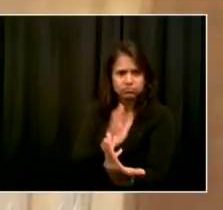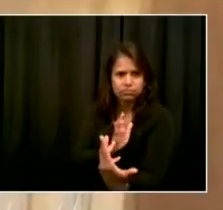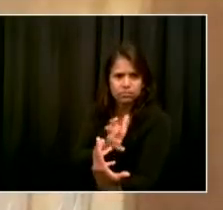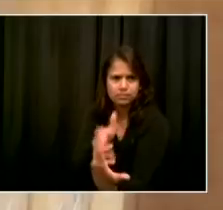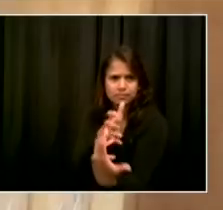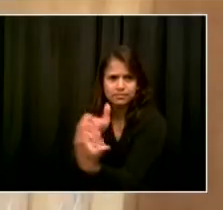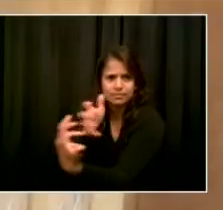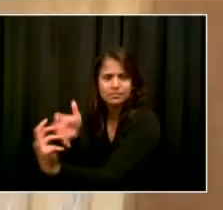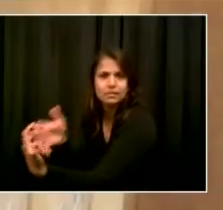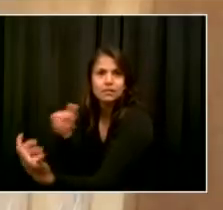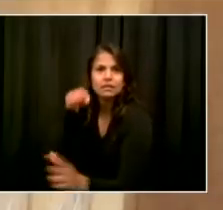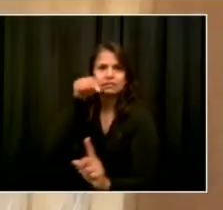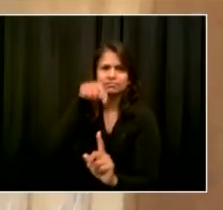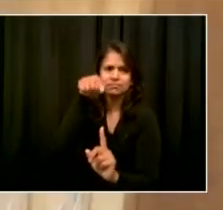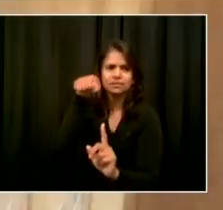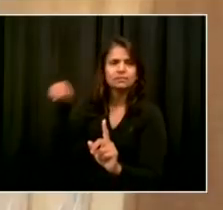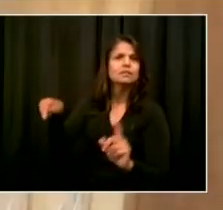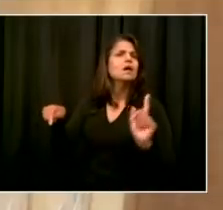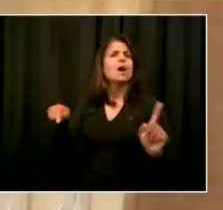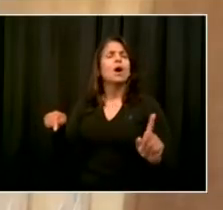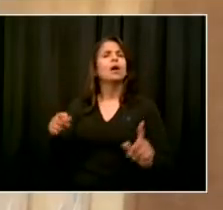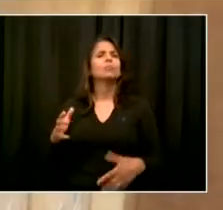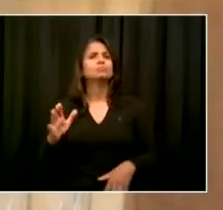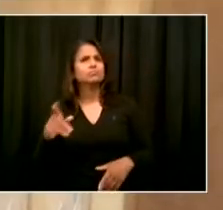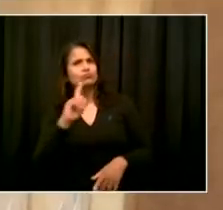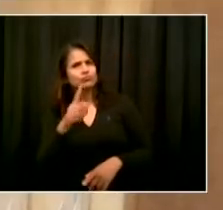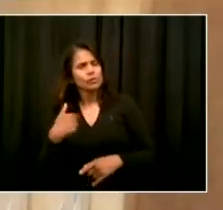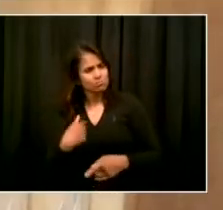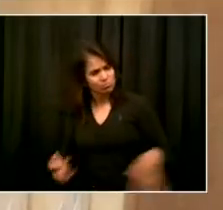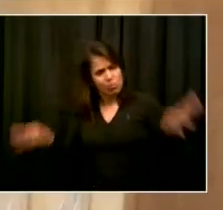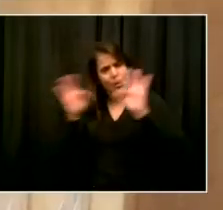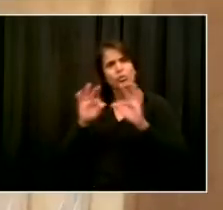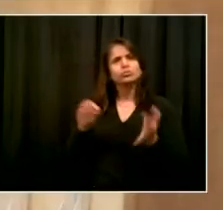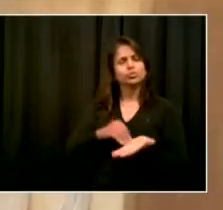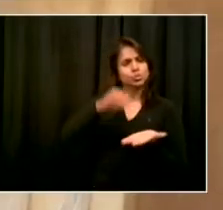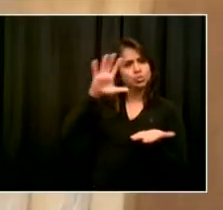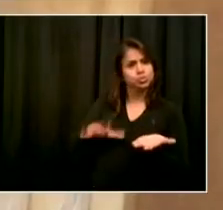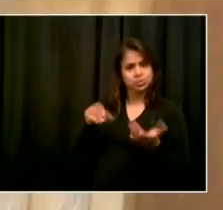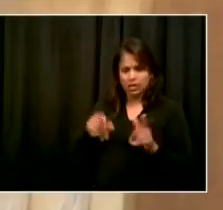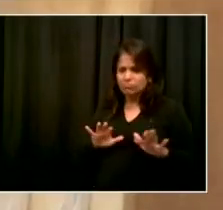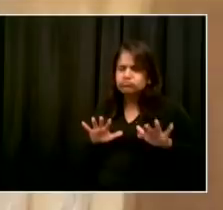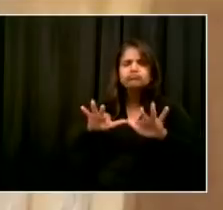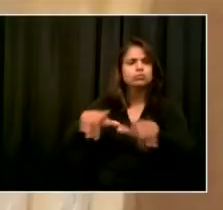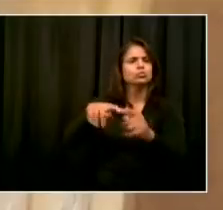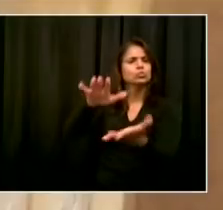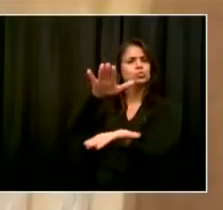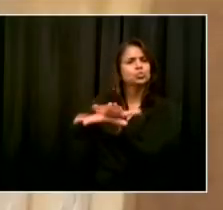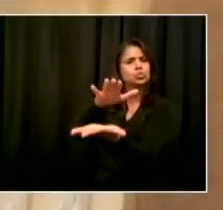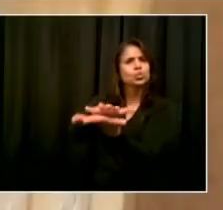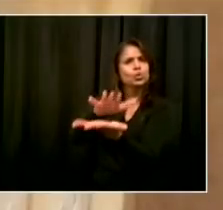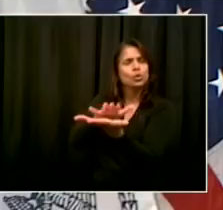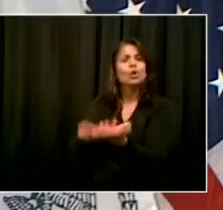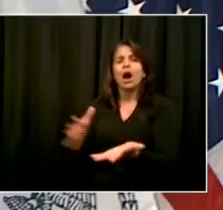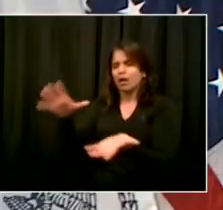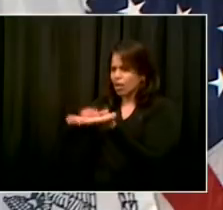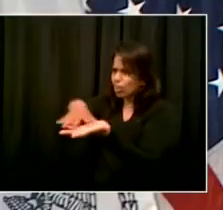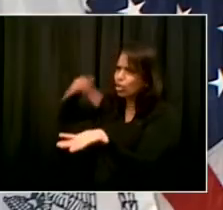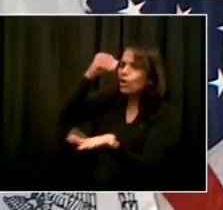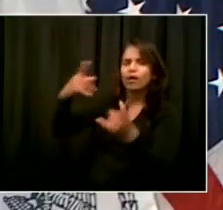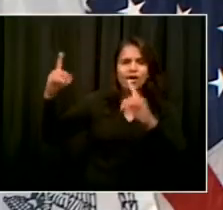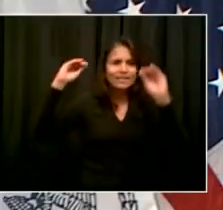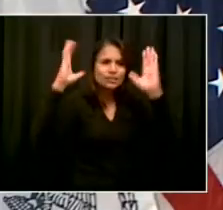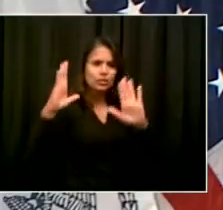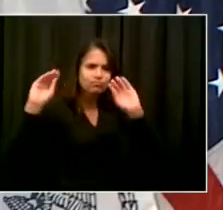obviously keeping everybody safe. And that's going to be our primary strategy as we go forward. Thank you, Richard. Go ahead, Juliette.